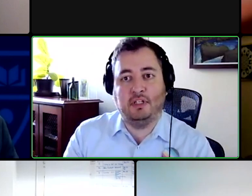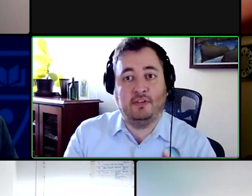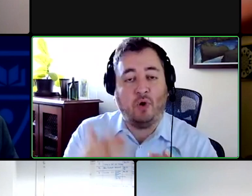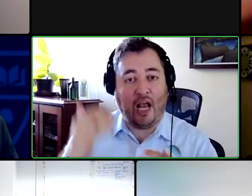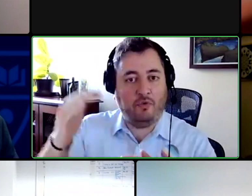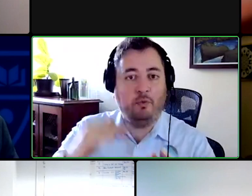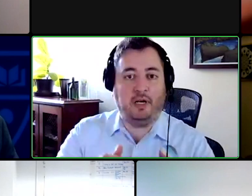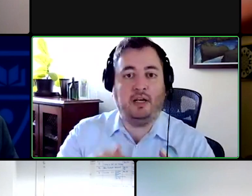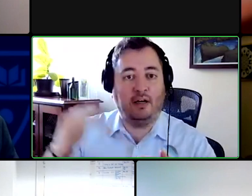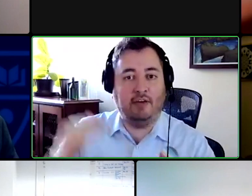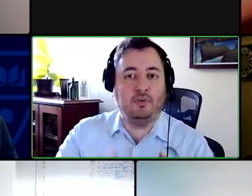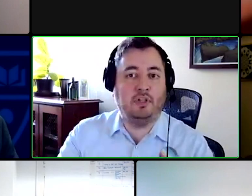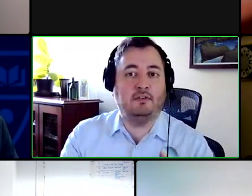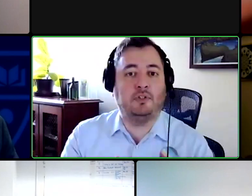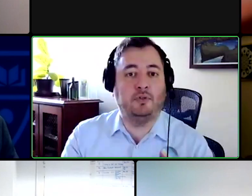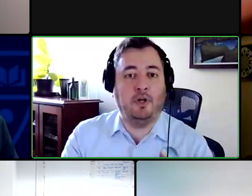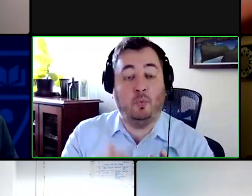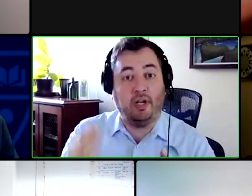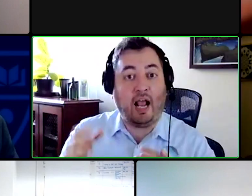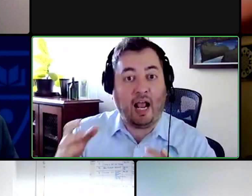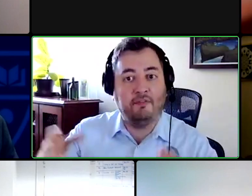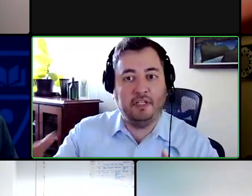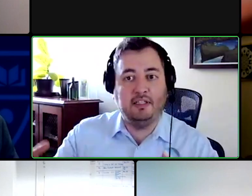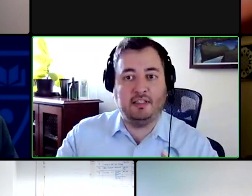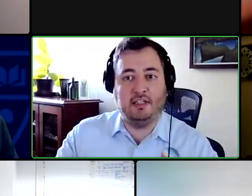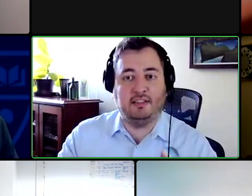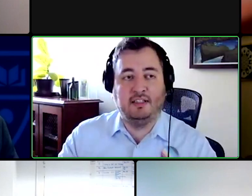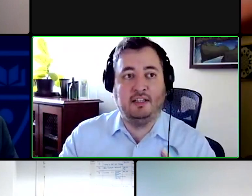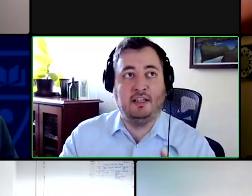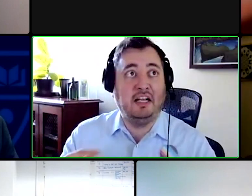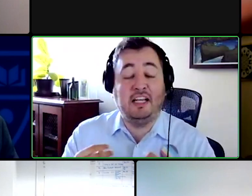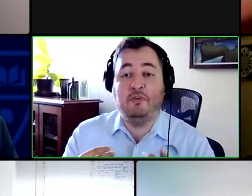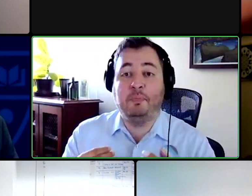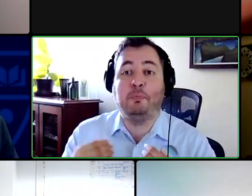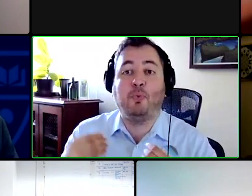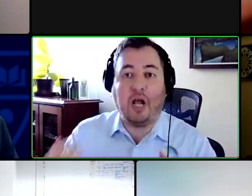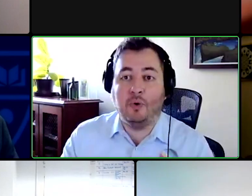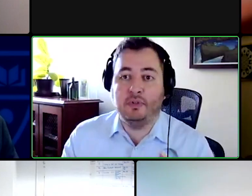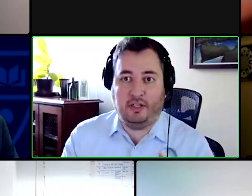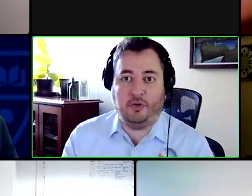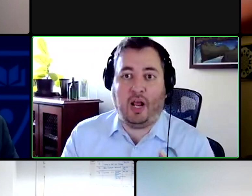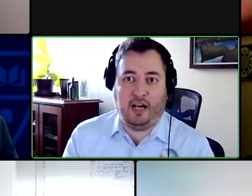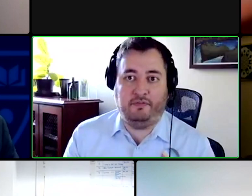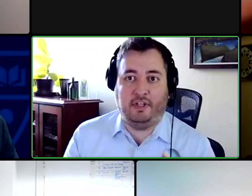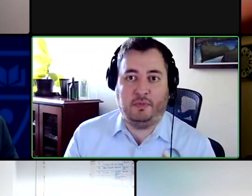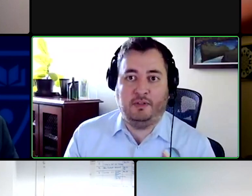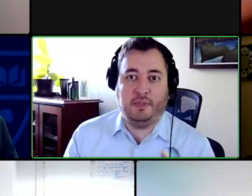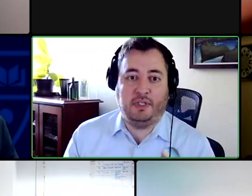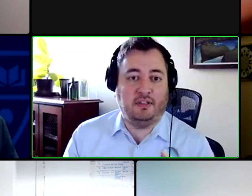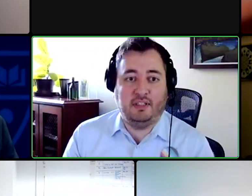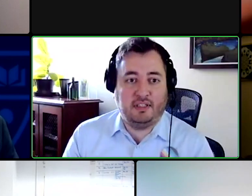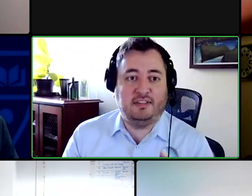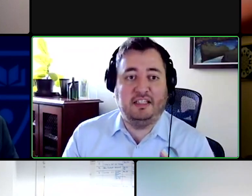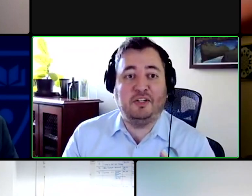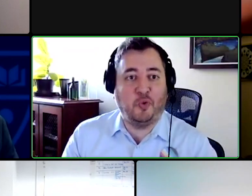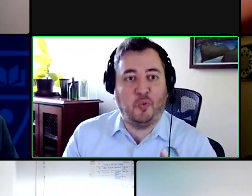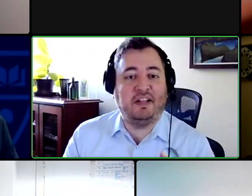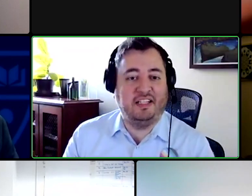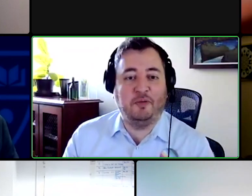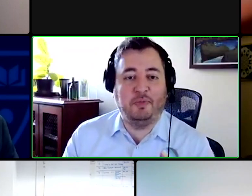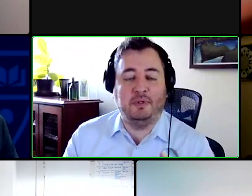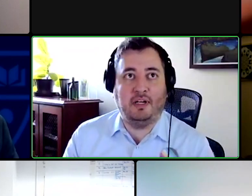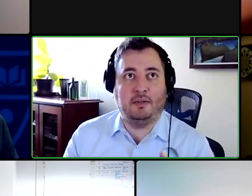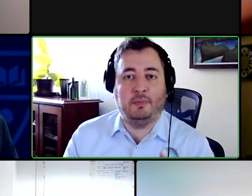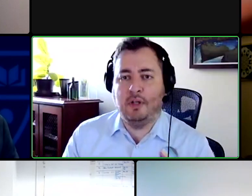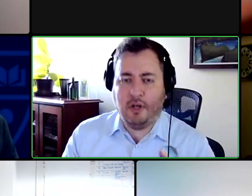useful things for everybody on every level to know we have these things and even be proud that you have them because this is it's a